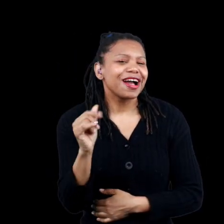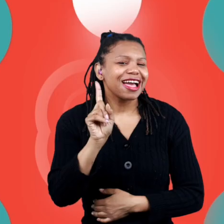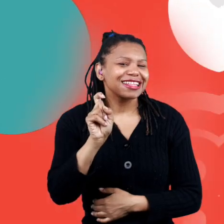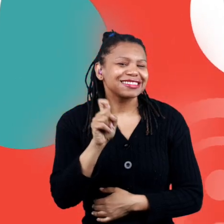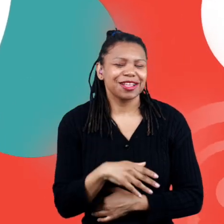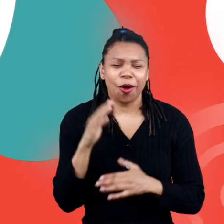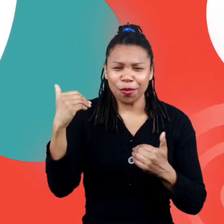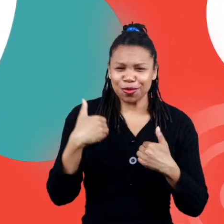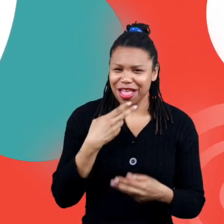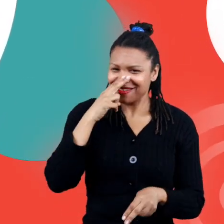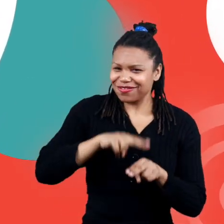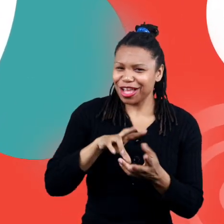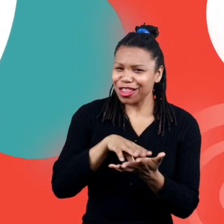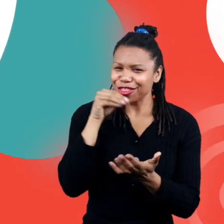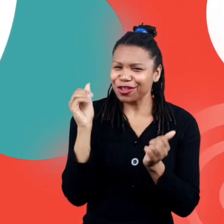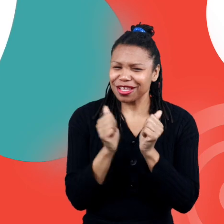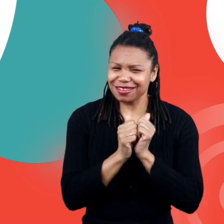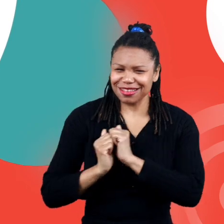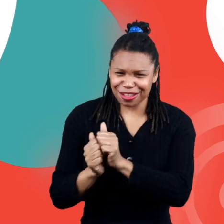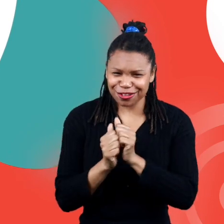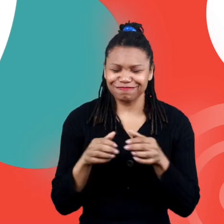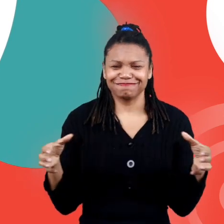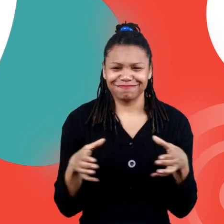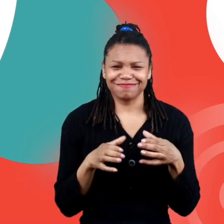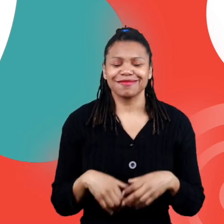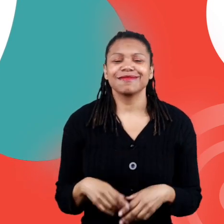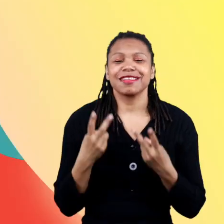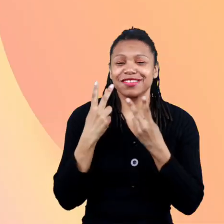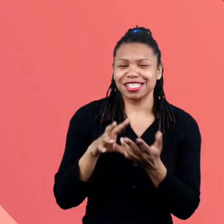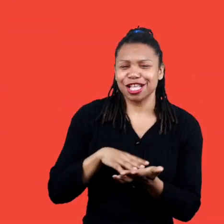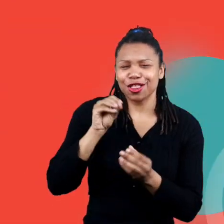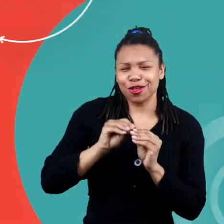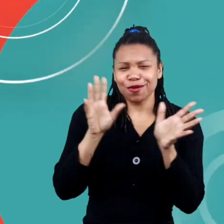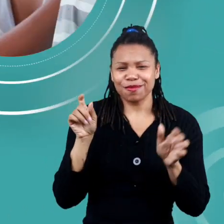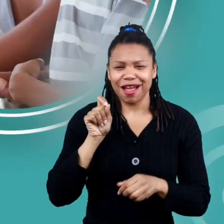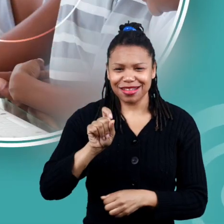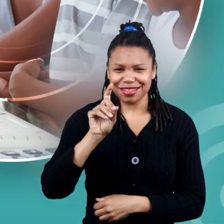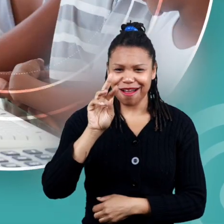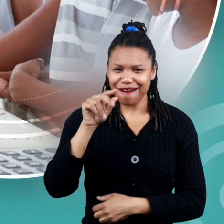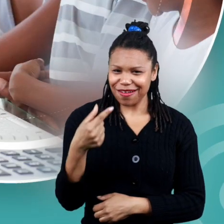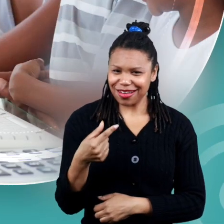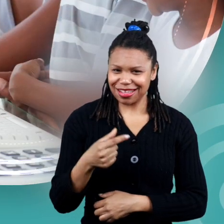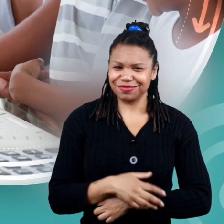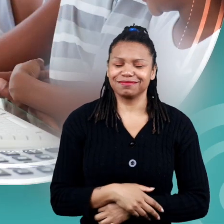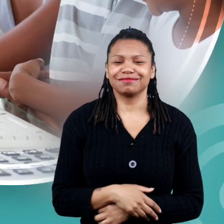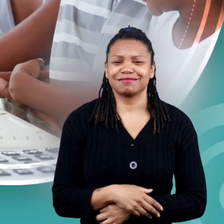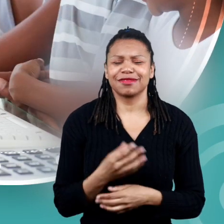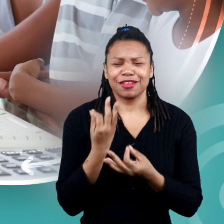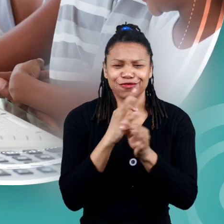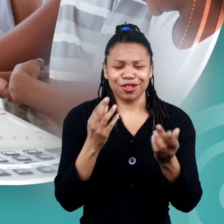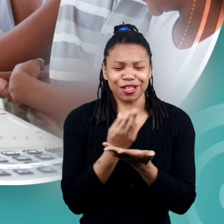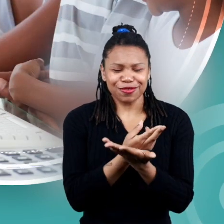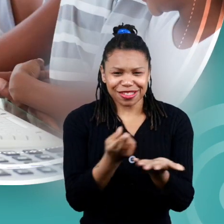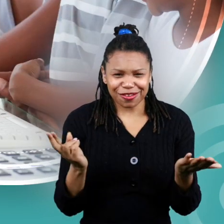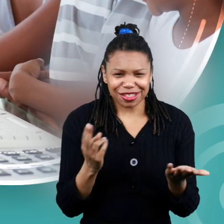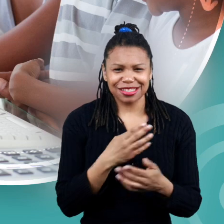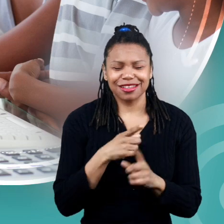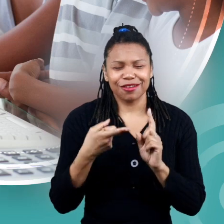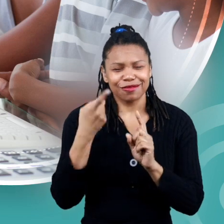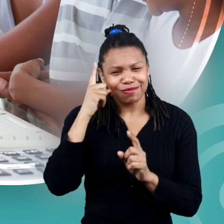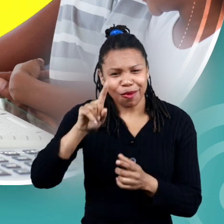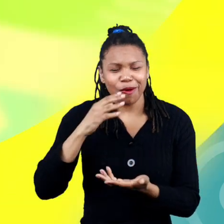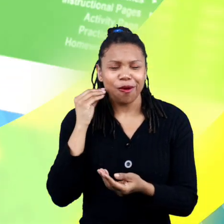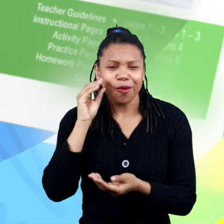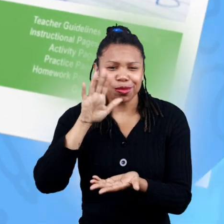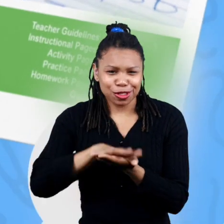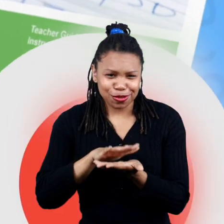hope you had fun learning with us visit us at learnbright.org for thousands of free